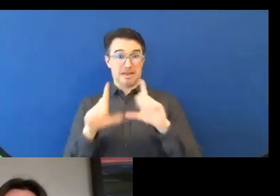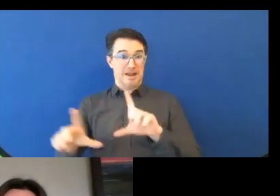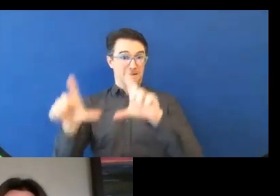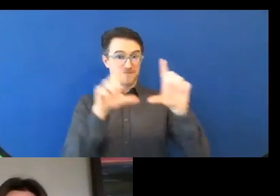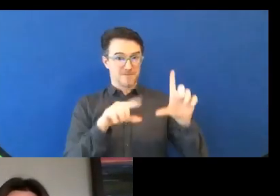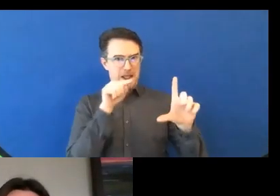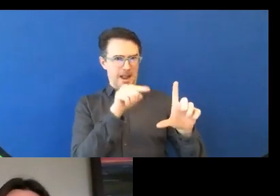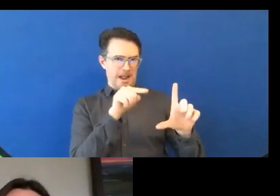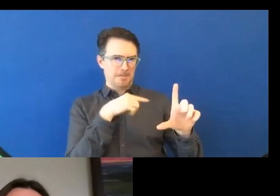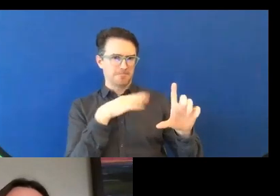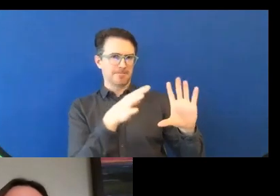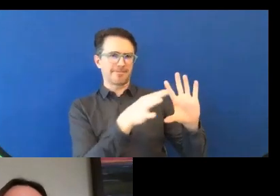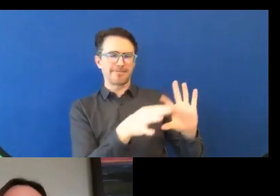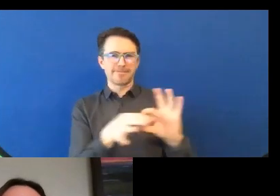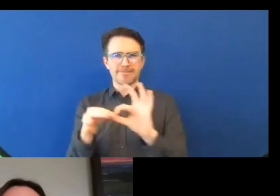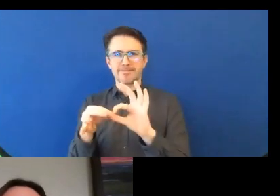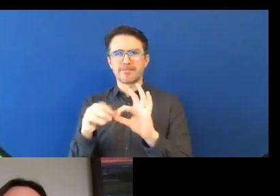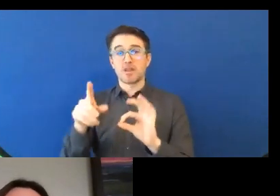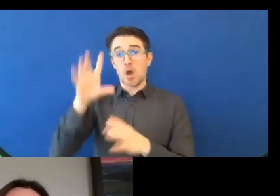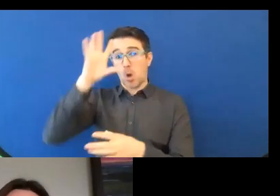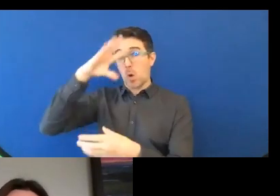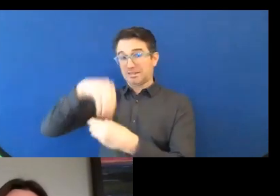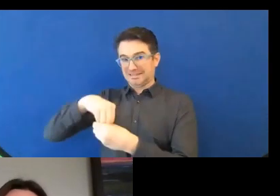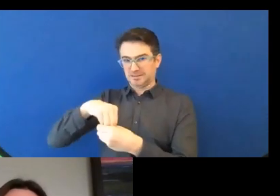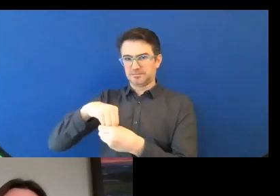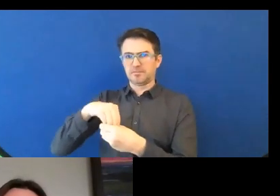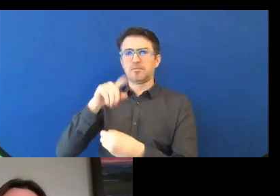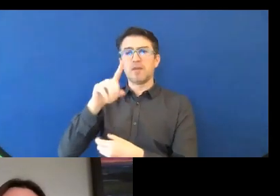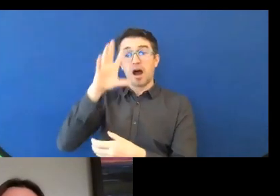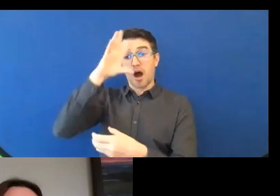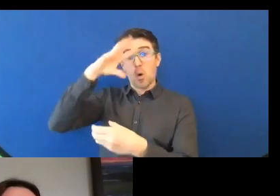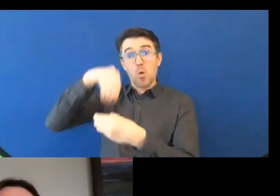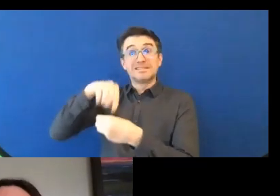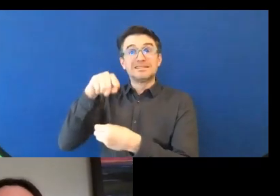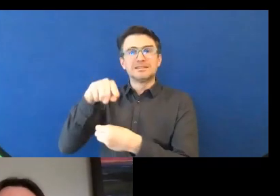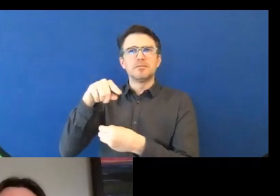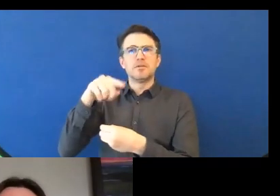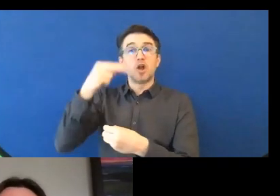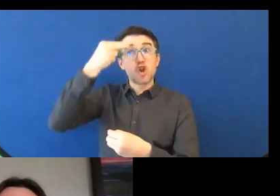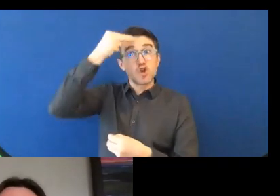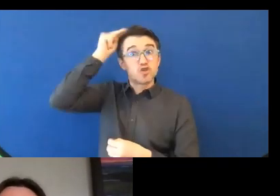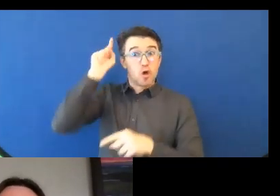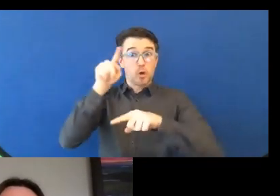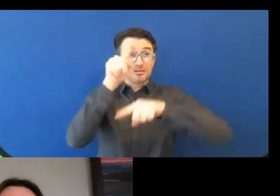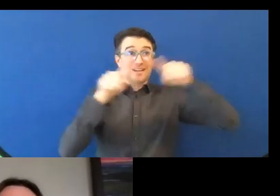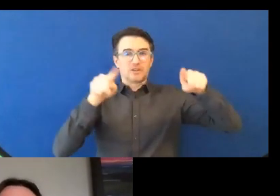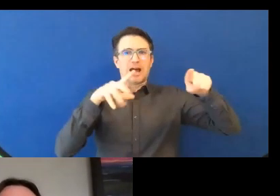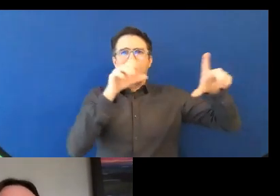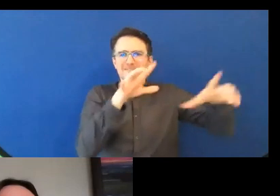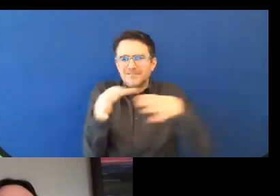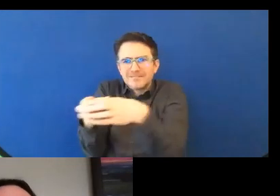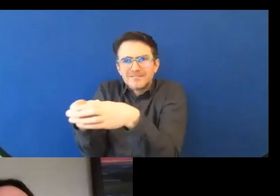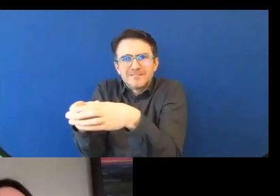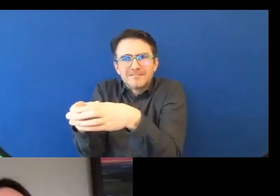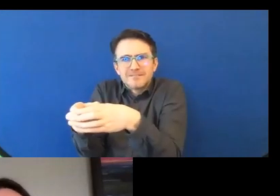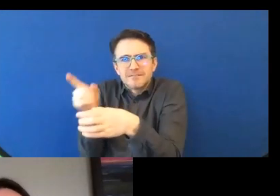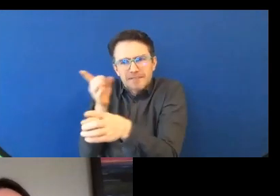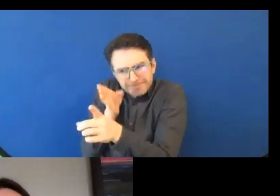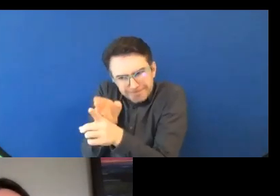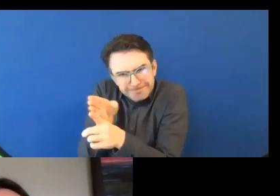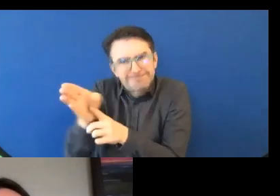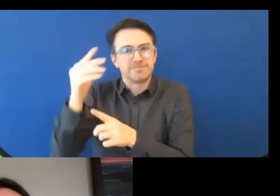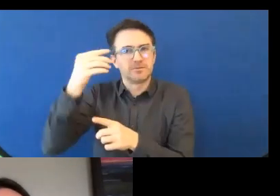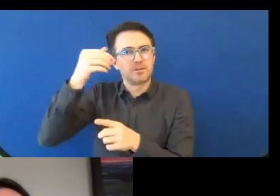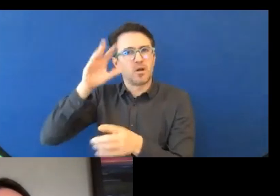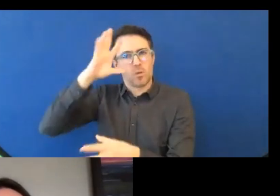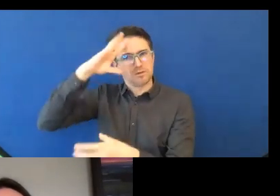dyspraxia or developmental coordination disorder, dyscalculia, Tourette syndrome. And, you know, we can make that as broad